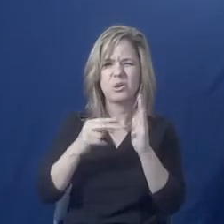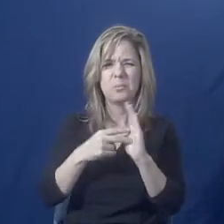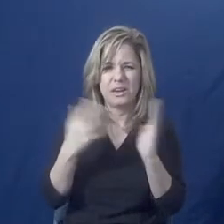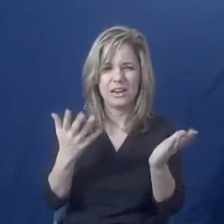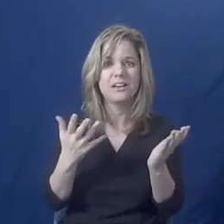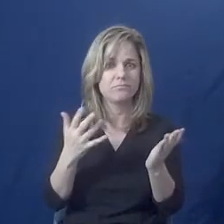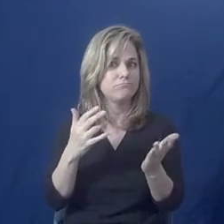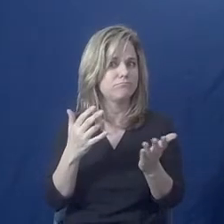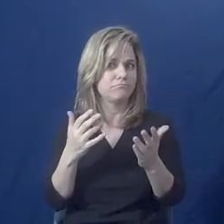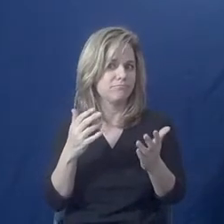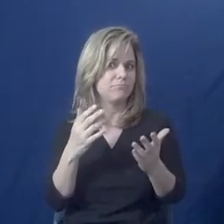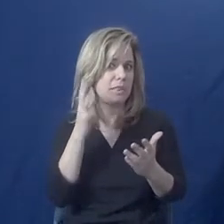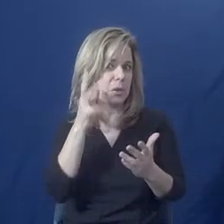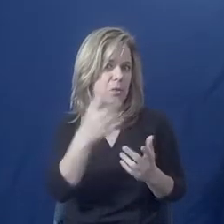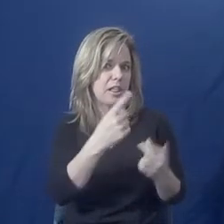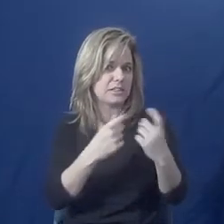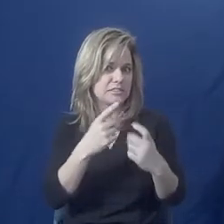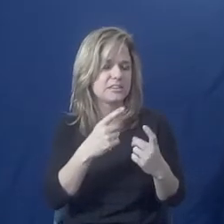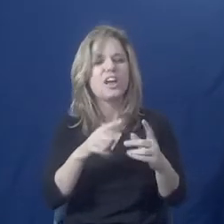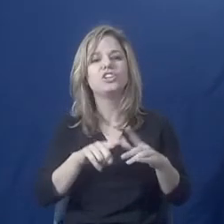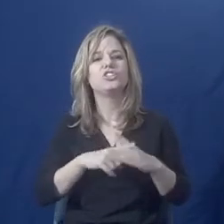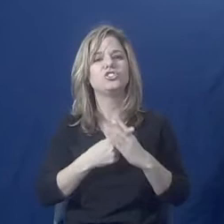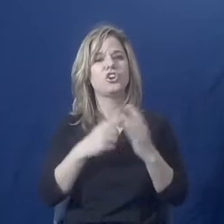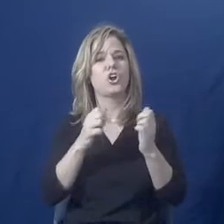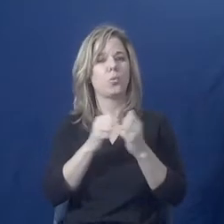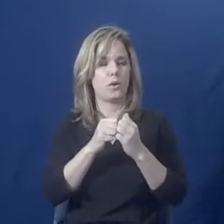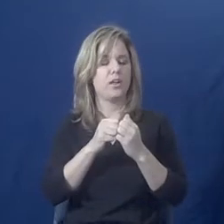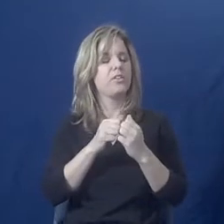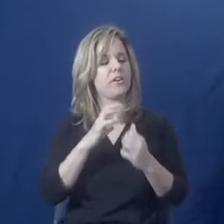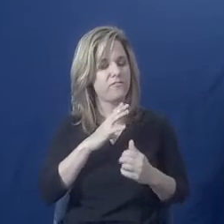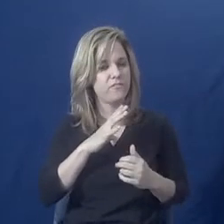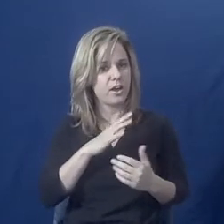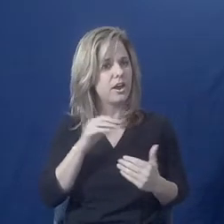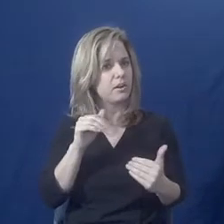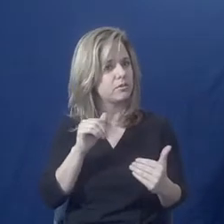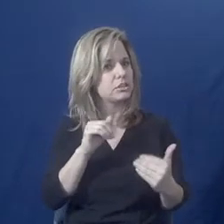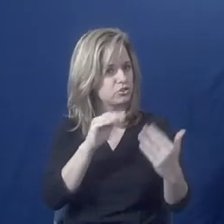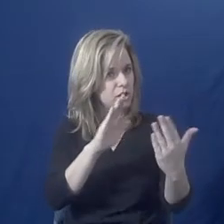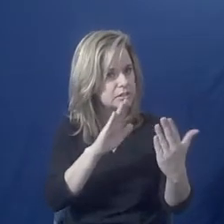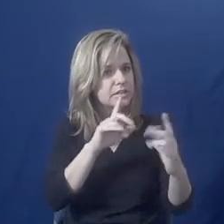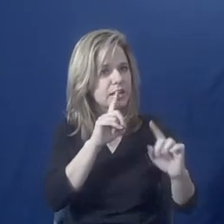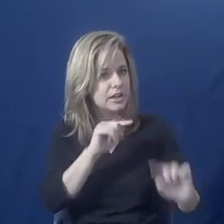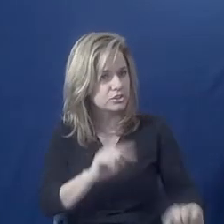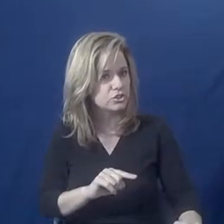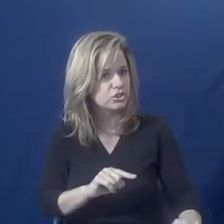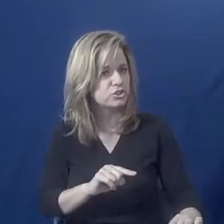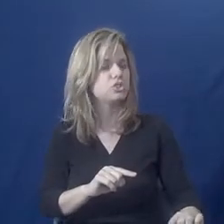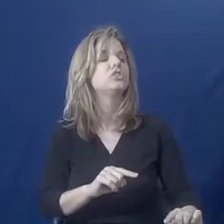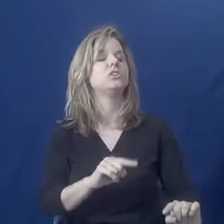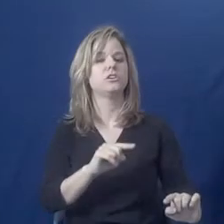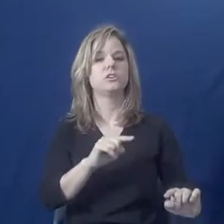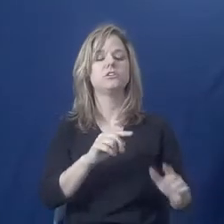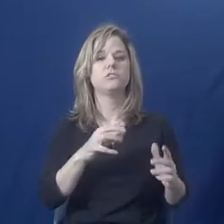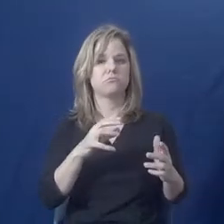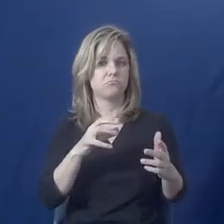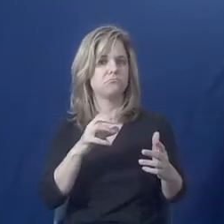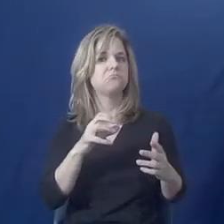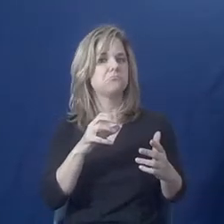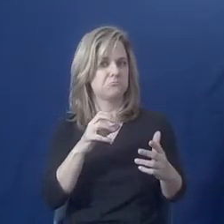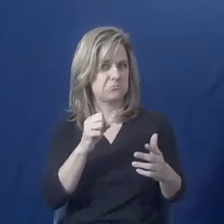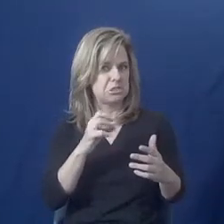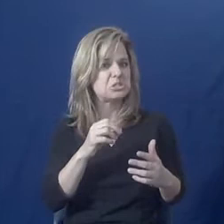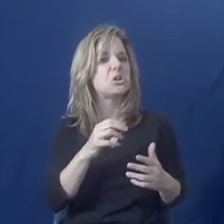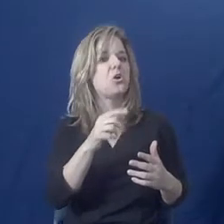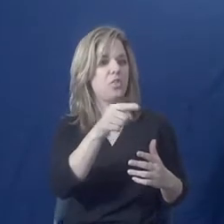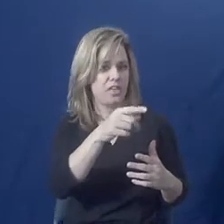that? It's important to start with addressing their questions and concerns so you can get into the